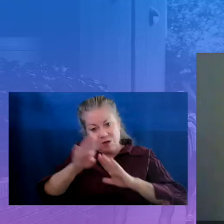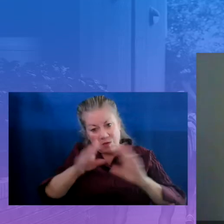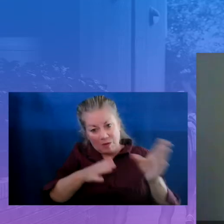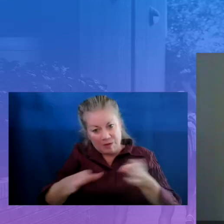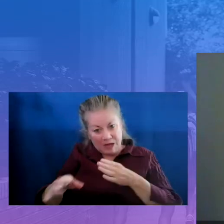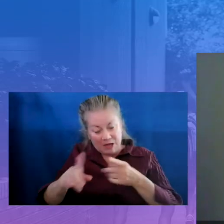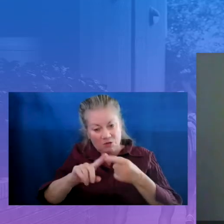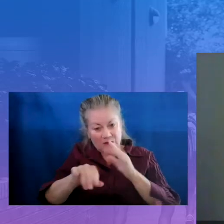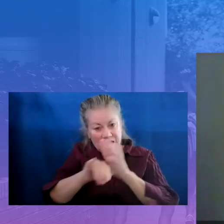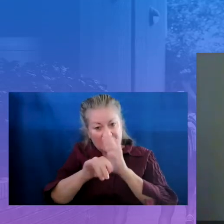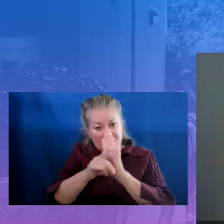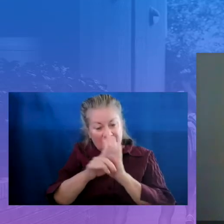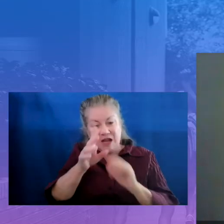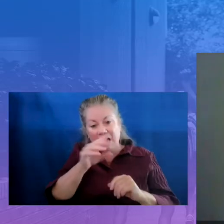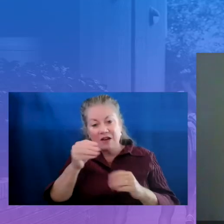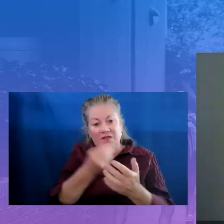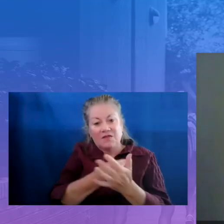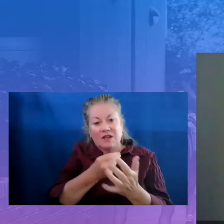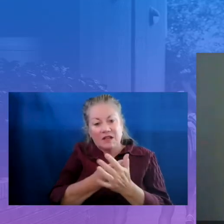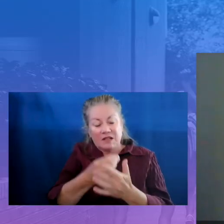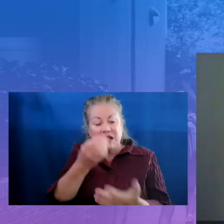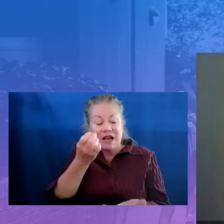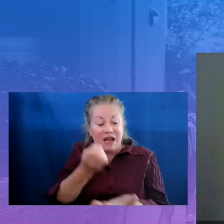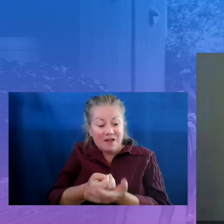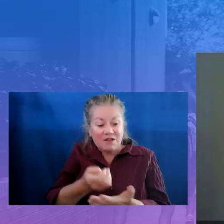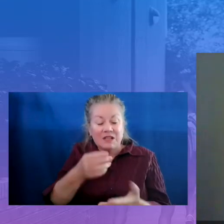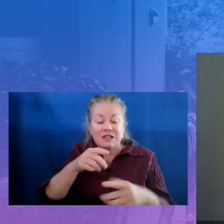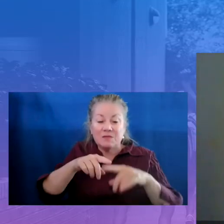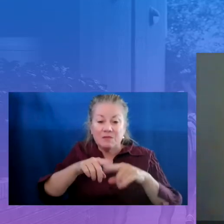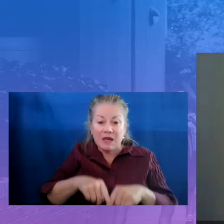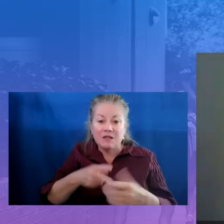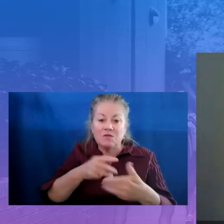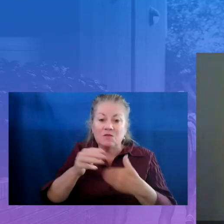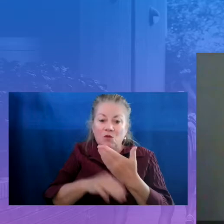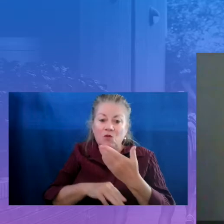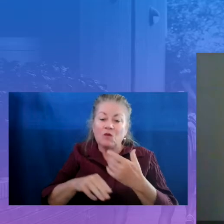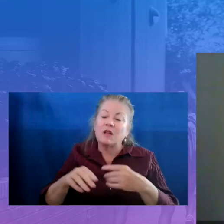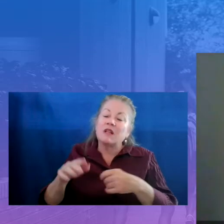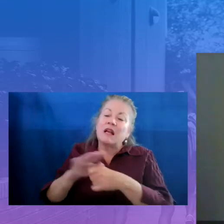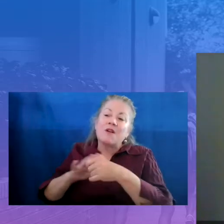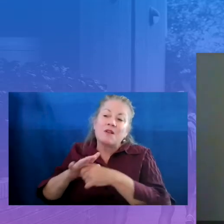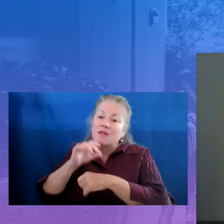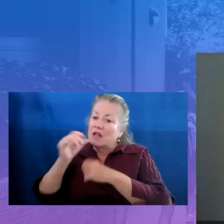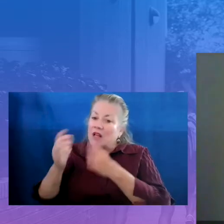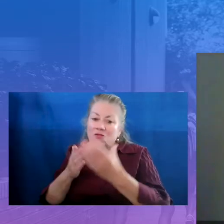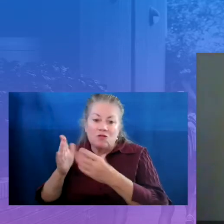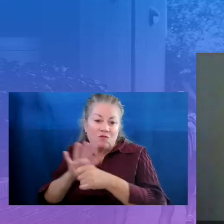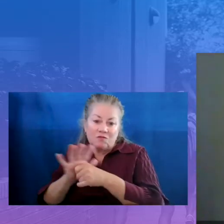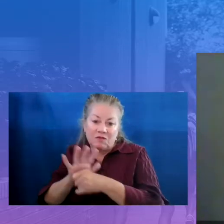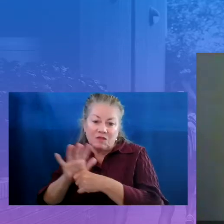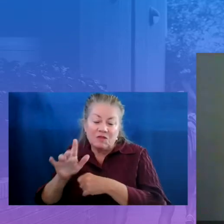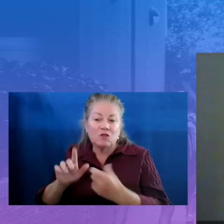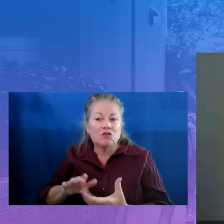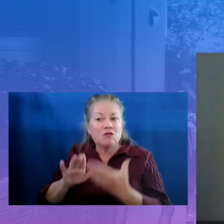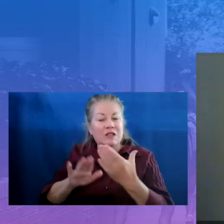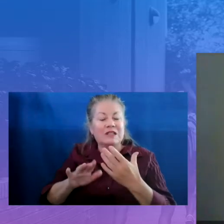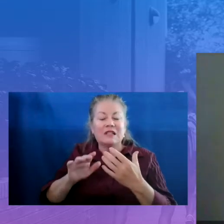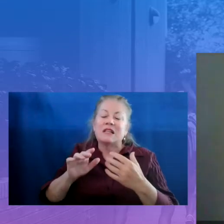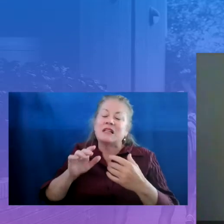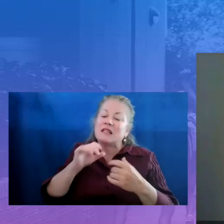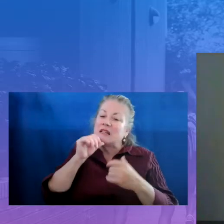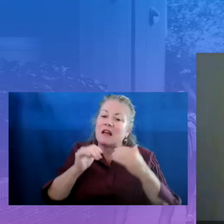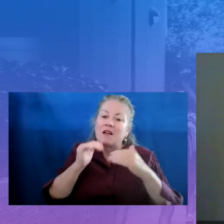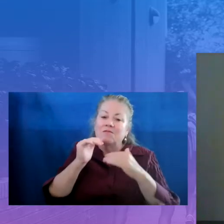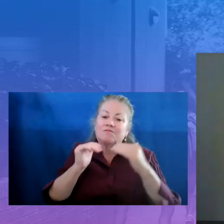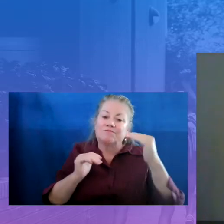fund evidence-based programs in underserved areas to address the disproportionate impact of